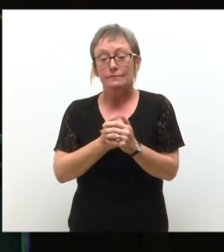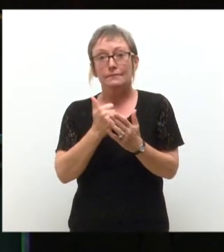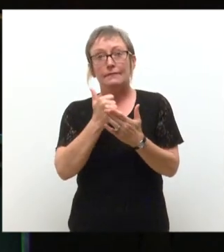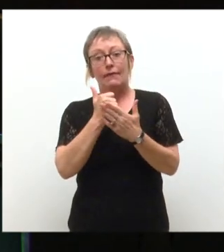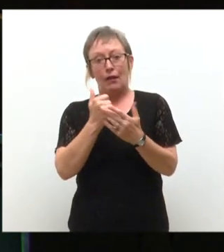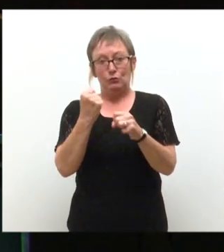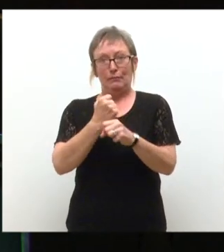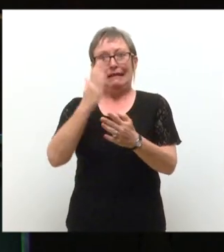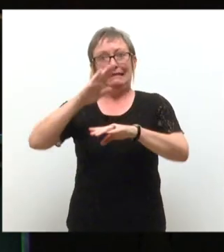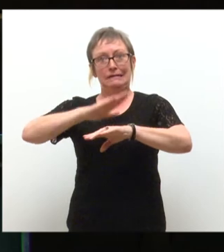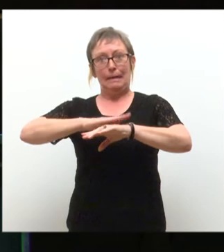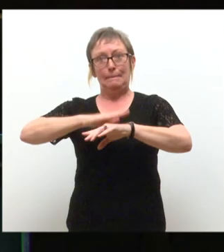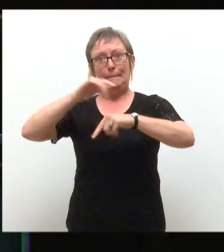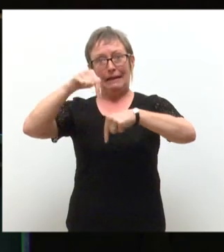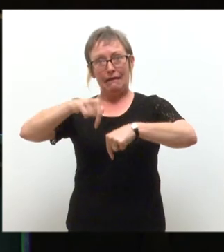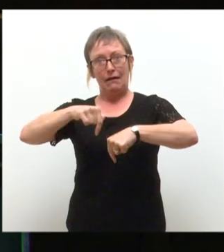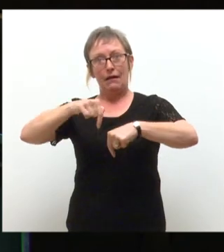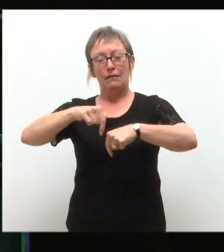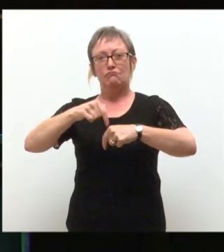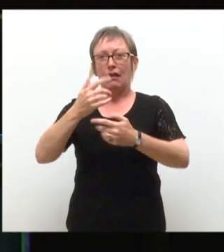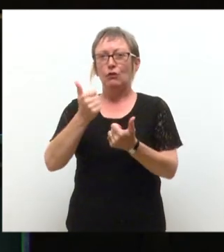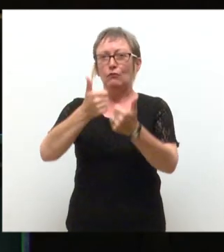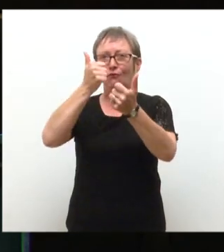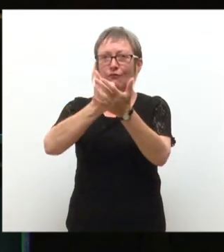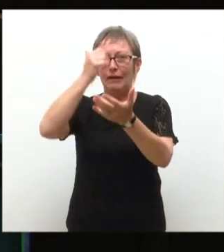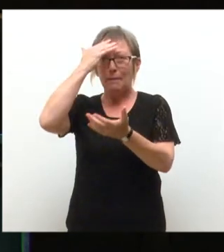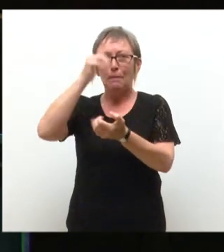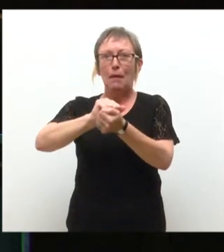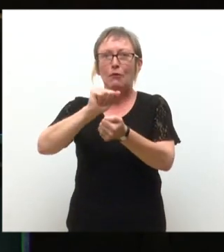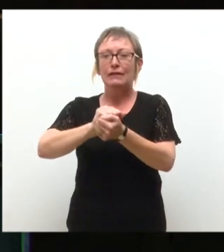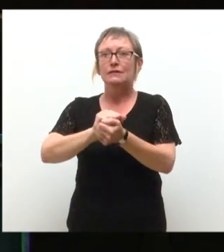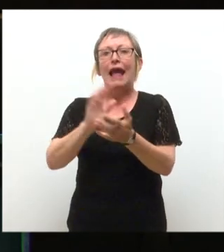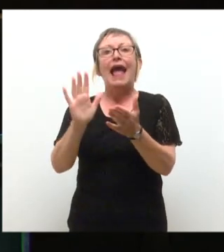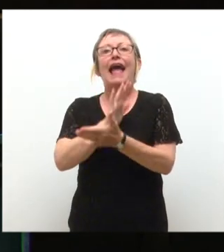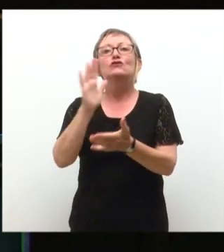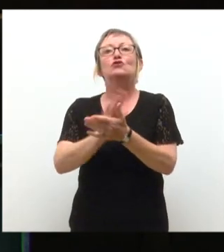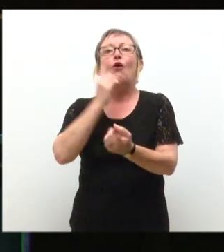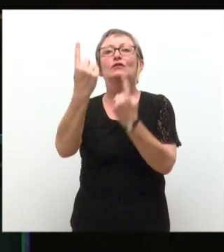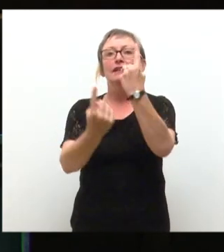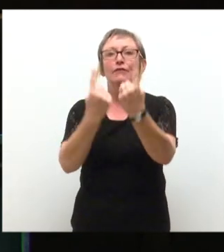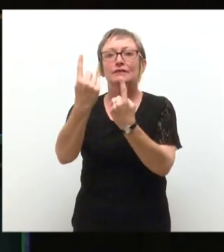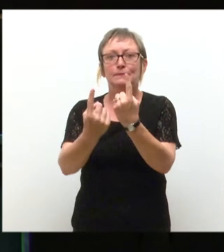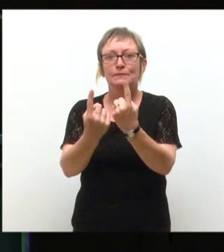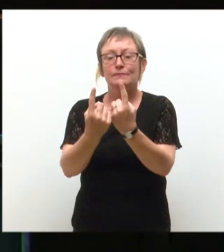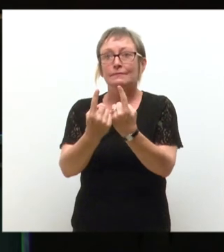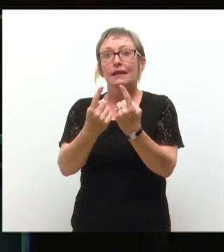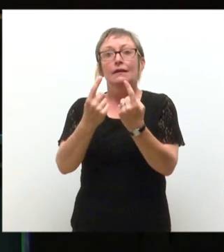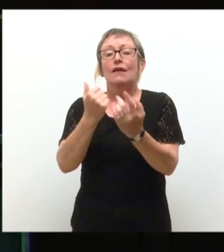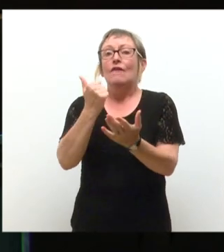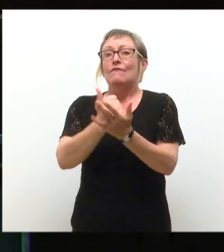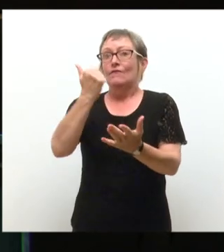time here beneficial and memorable. Enjoy yourselves. We have some wonderful